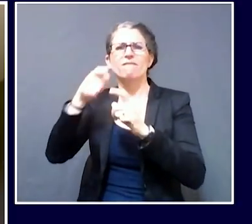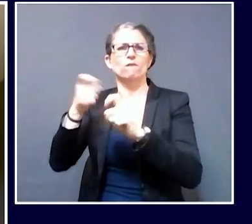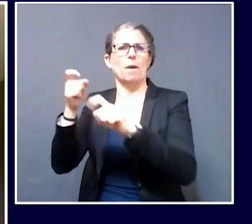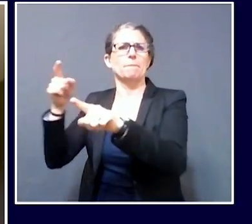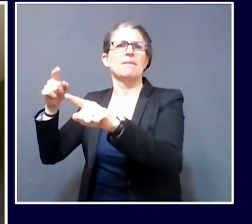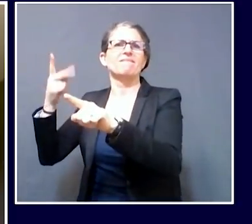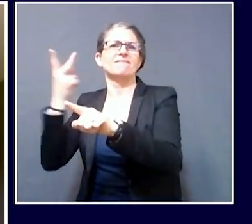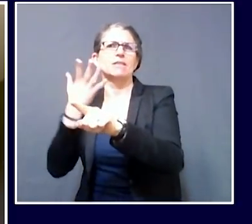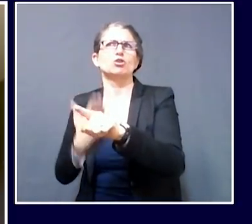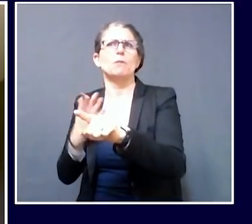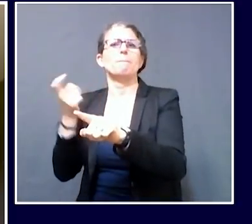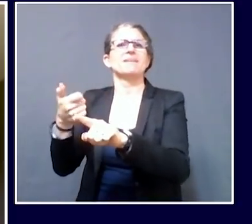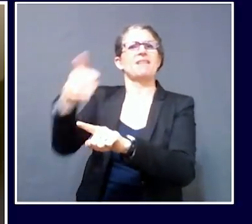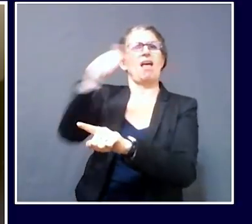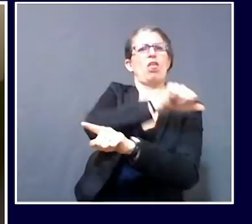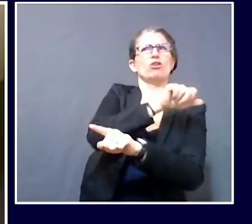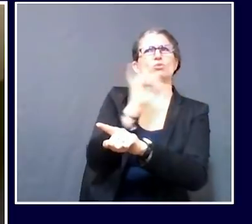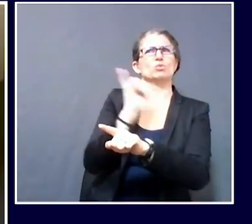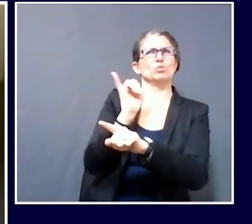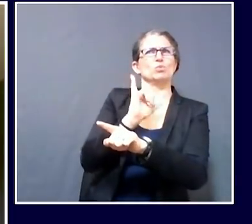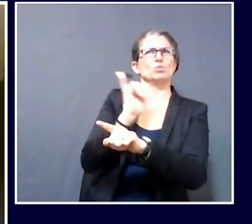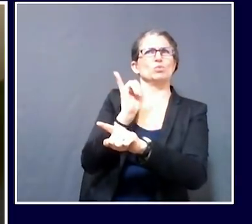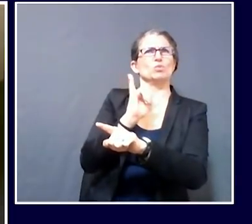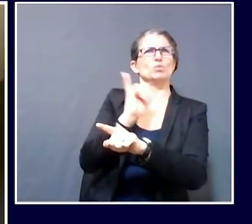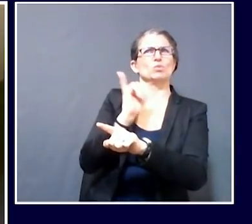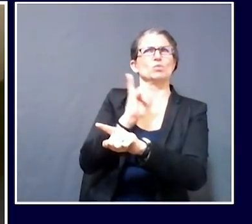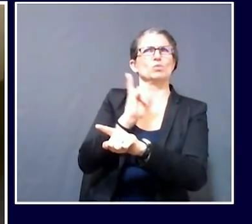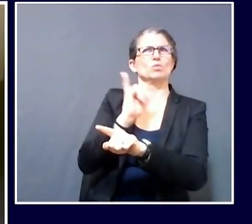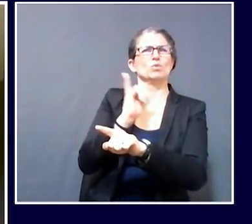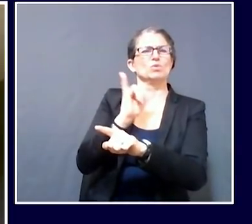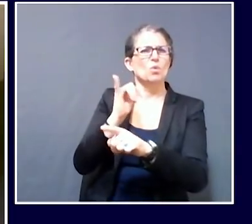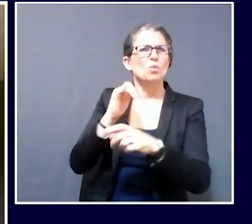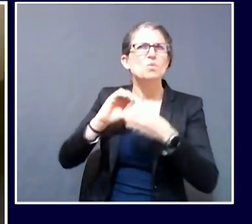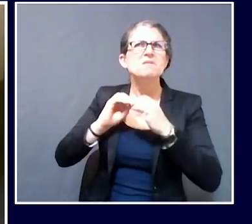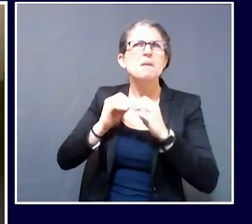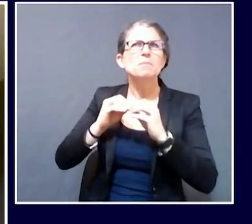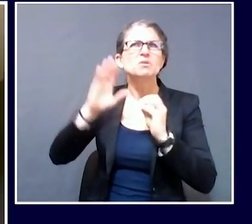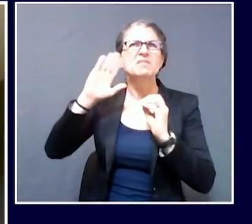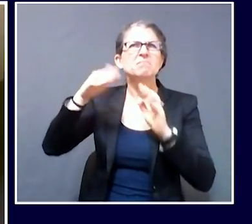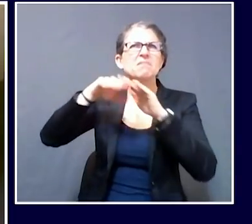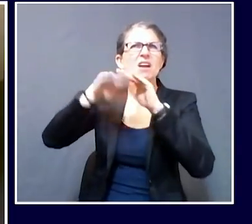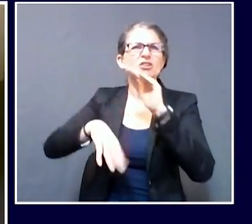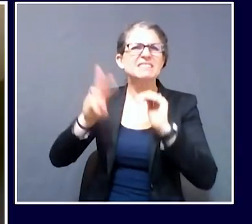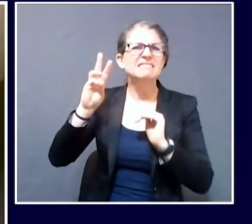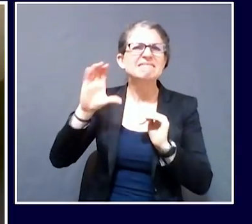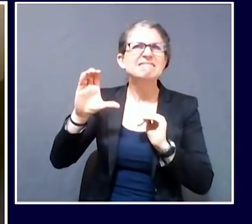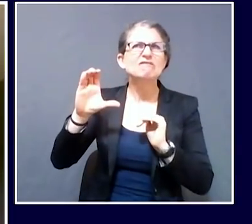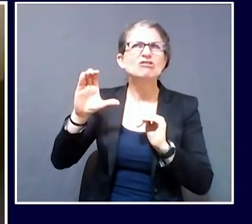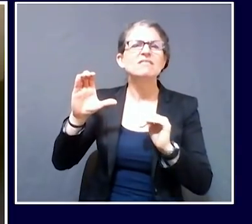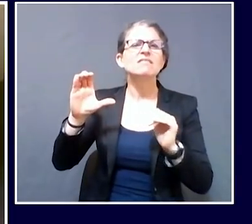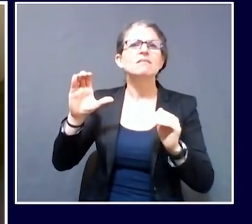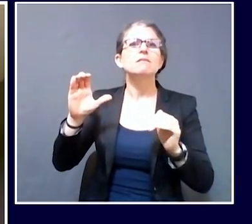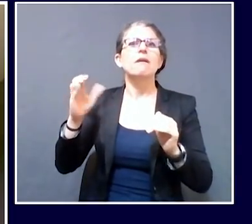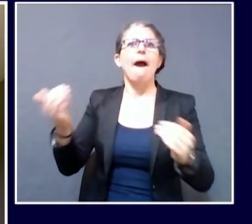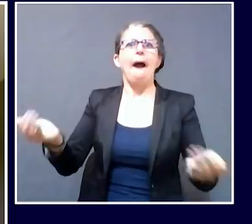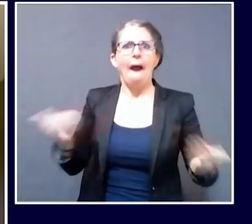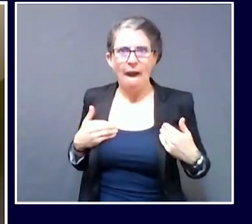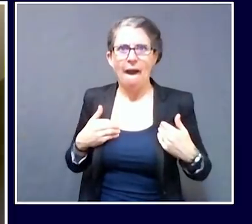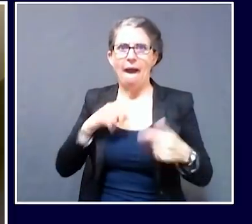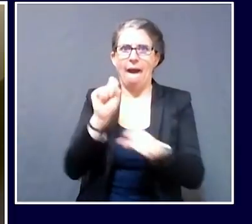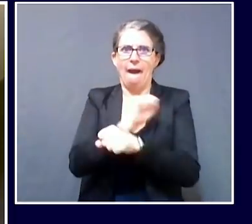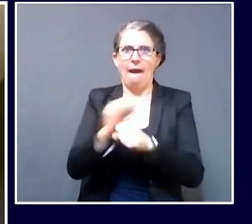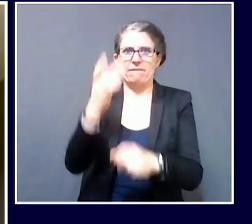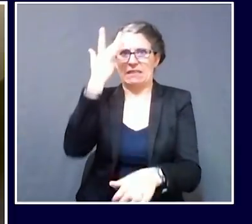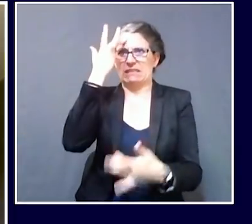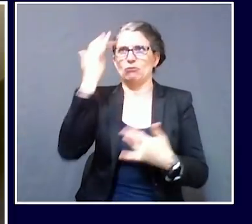think we only have a little over 600 active cases right now in the state, and many of them are in these outbreak settings.